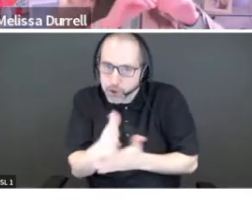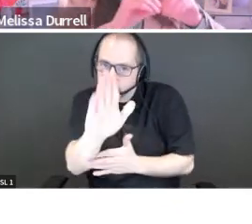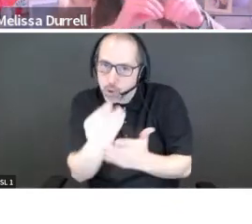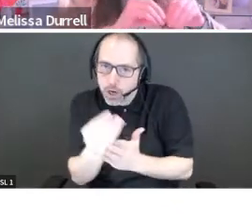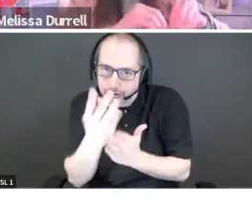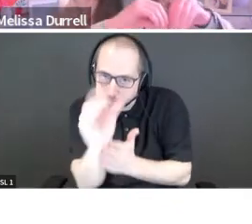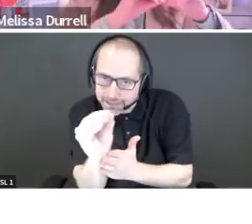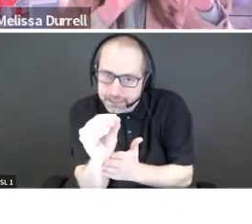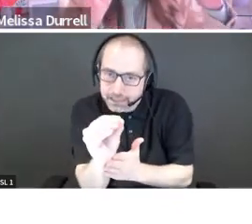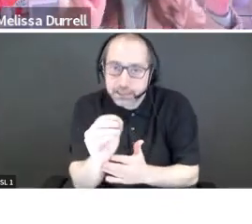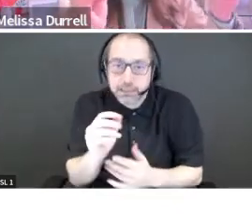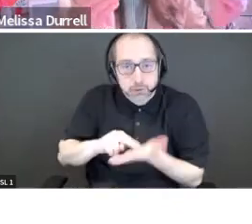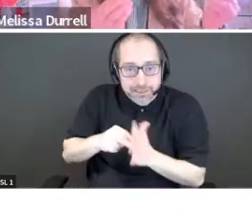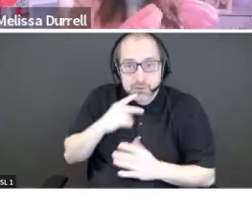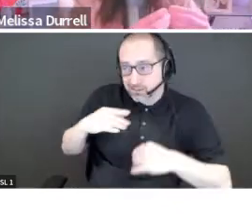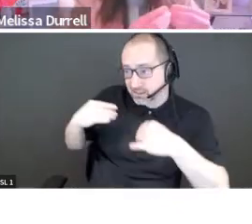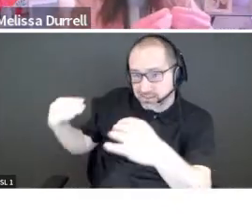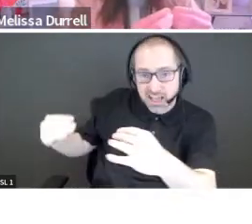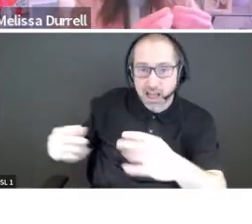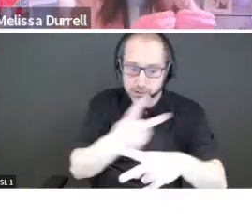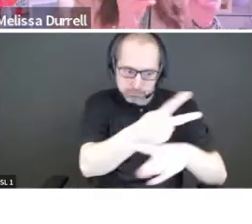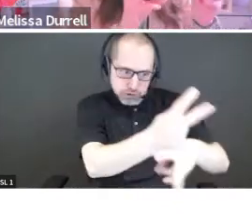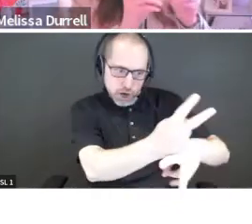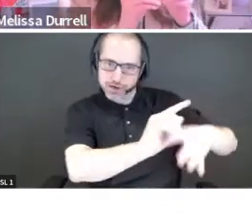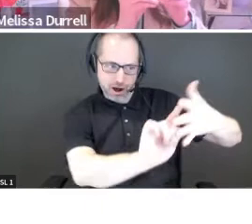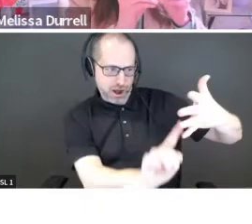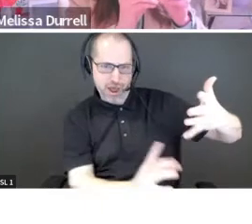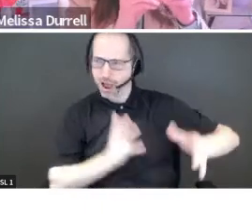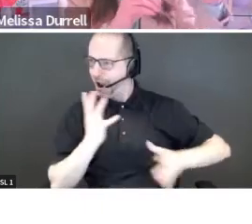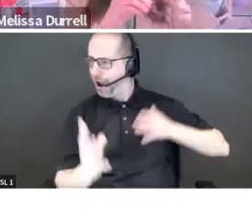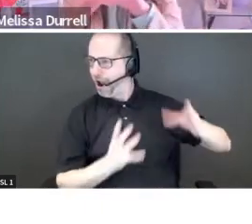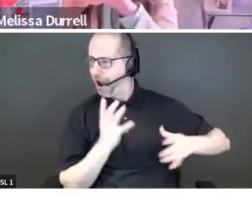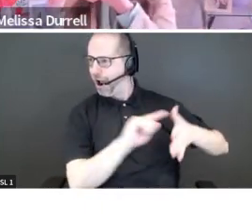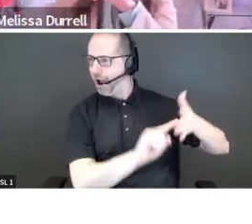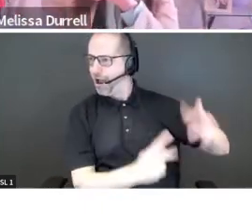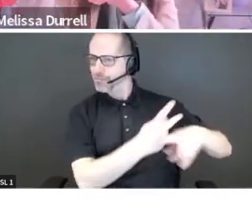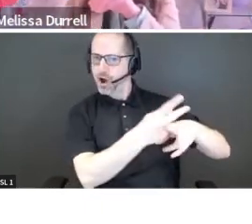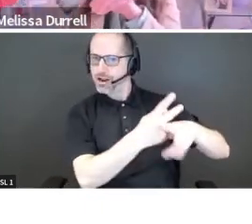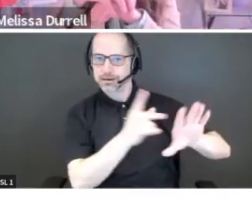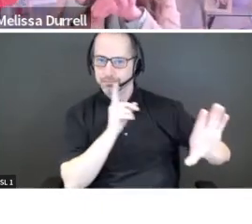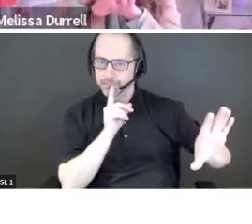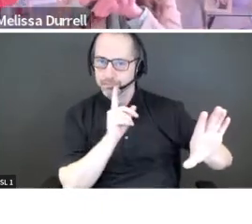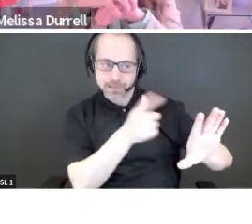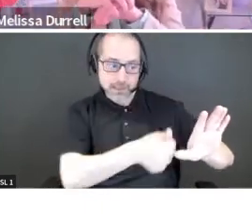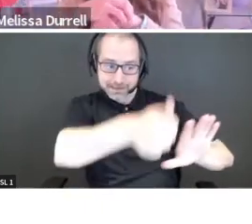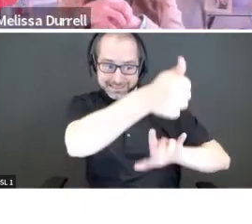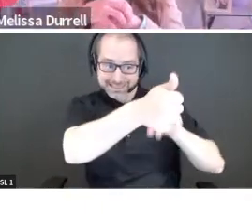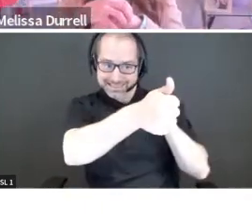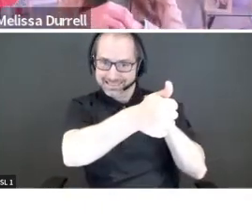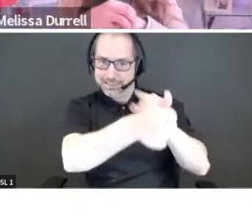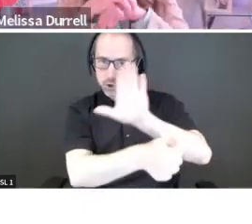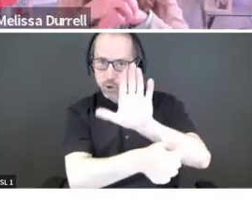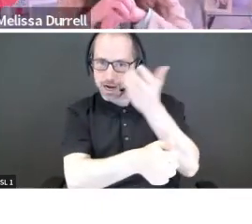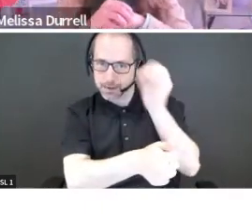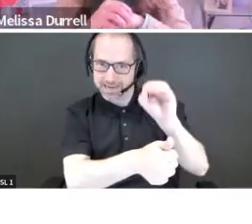thing. You don't have to sell them all the bells and whistles on your product. What they're interested in is what's over top of that product, which is your